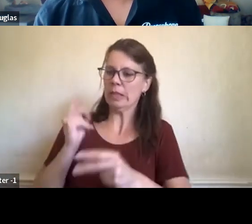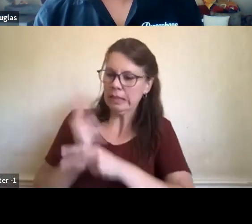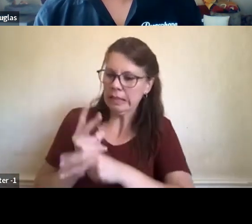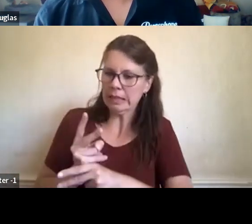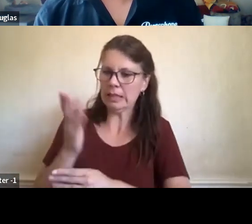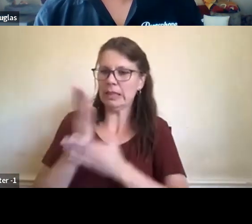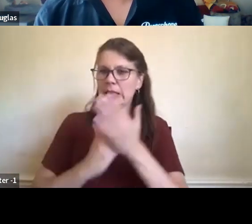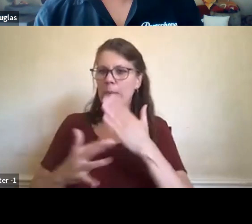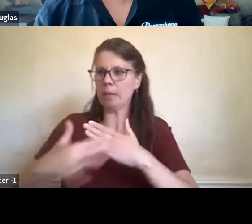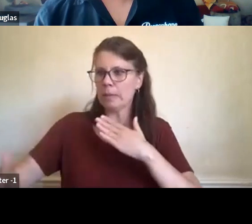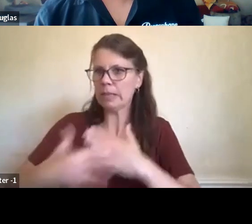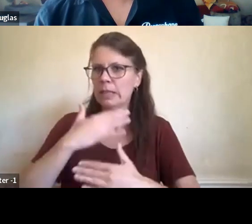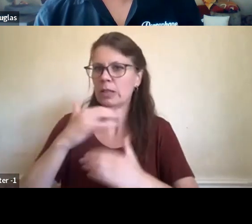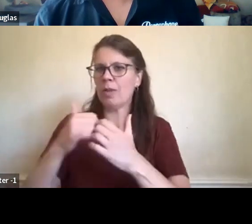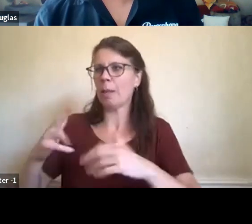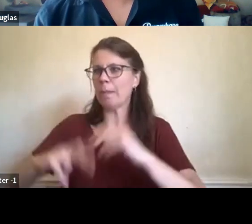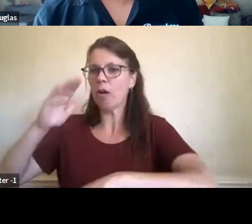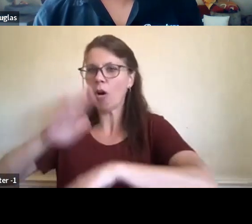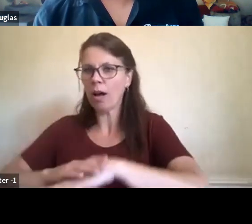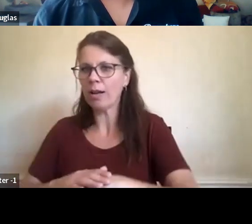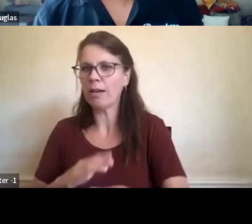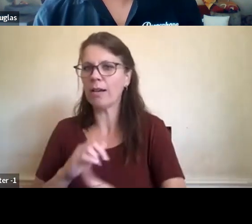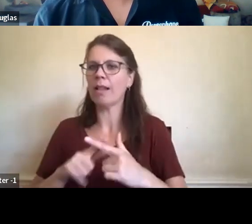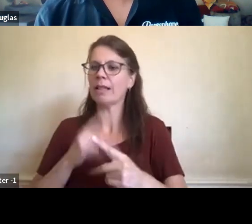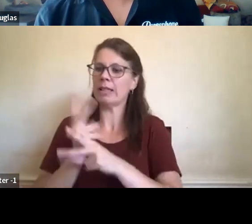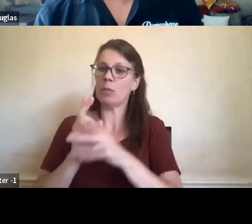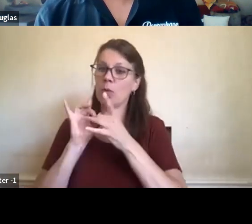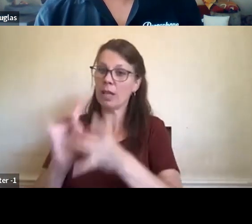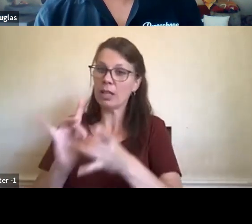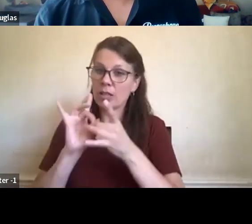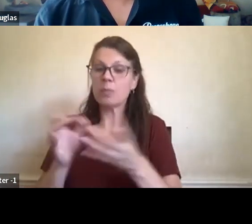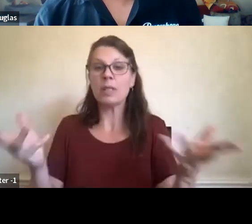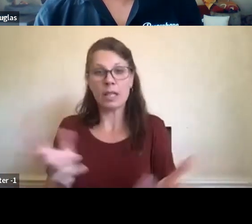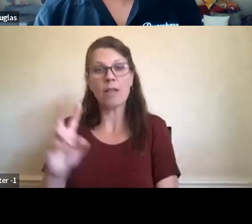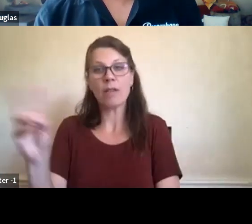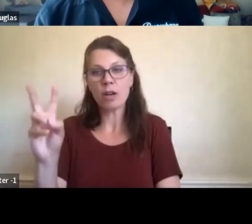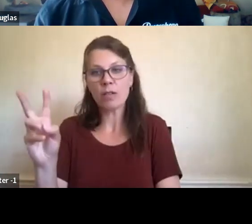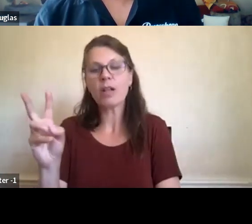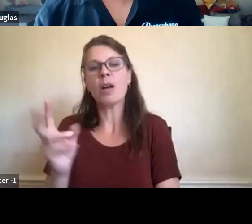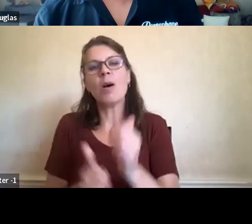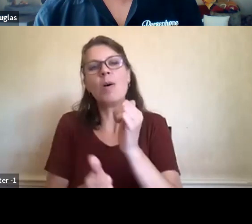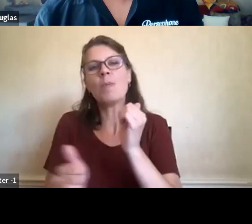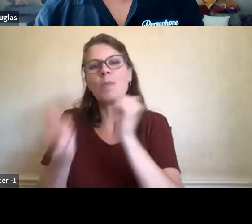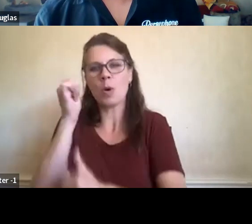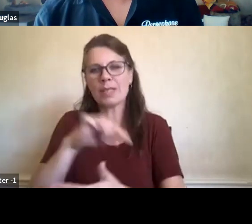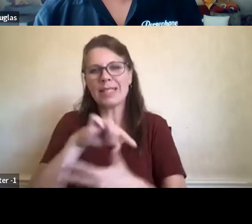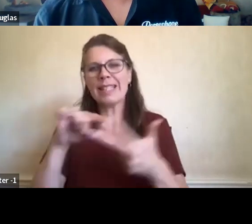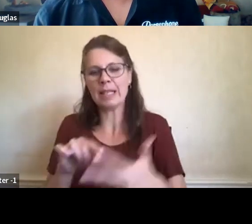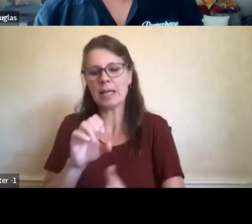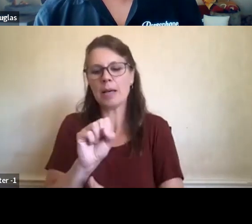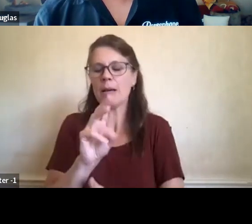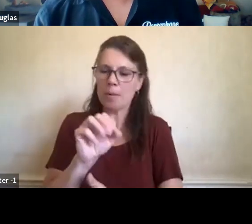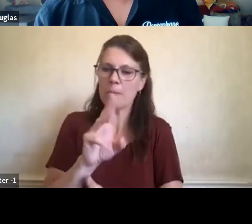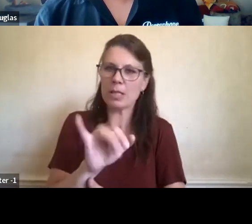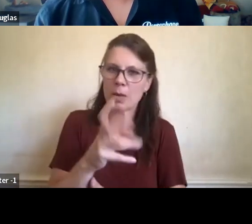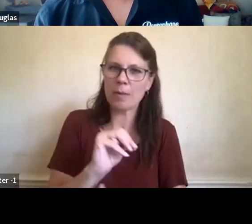relationships with First Nations communities here in Vancouver, most notably Muscombe, Squamish, and Tsleil-Laututh. And there were like, there